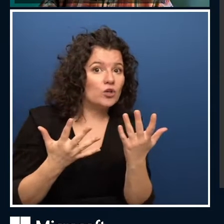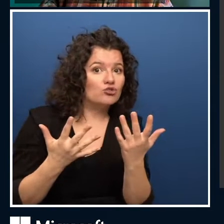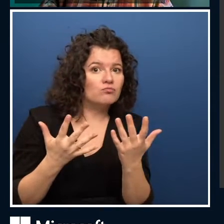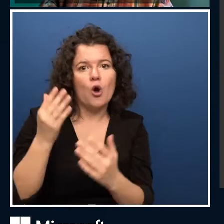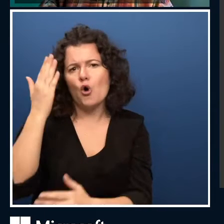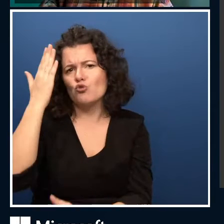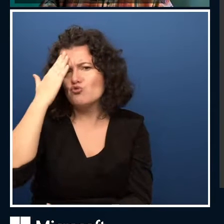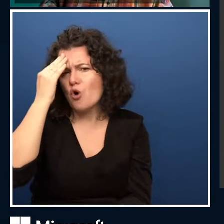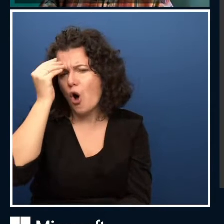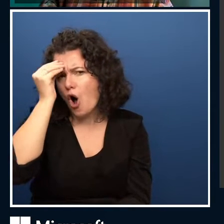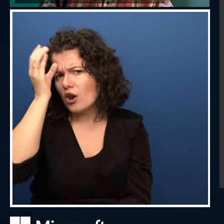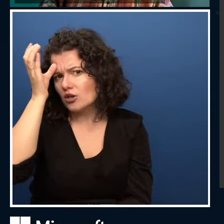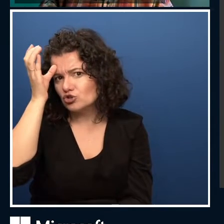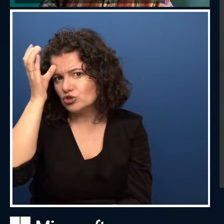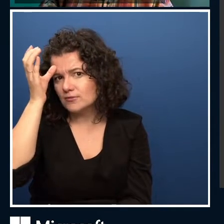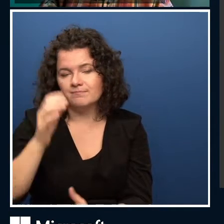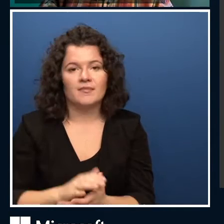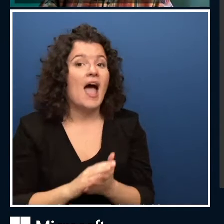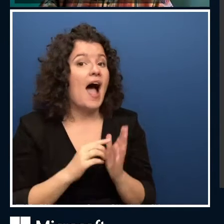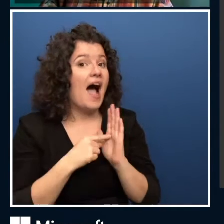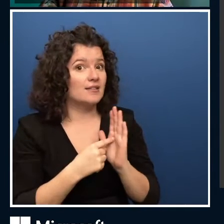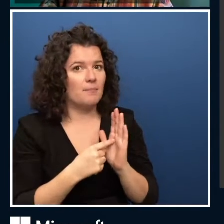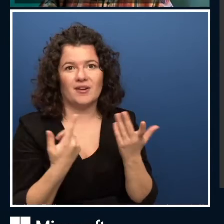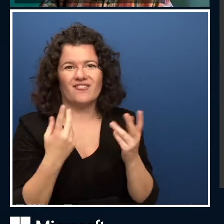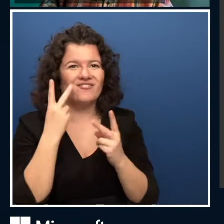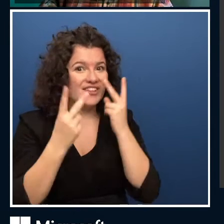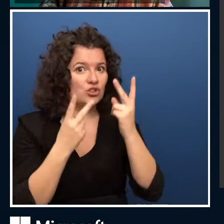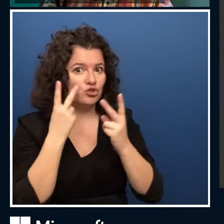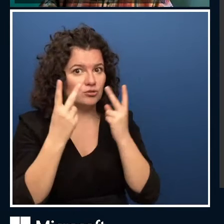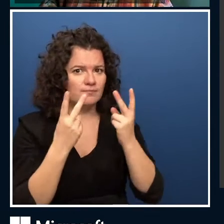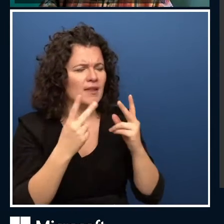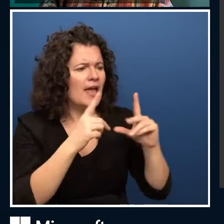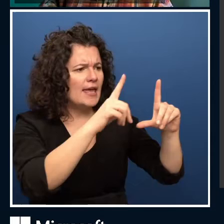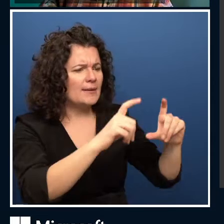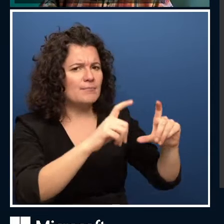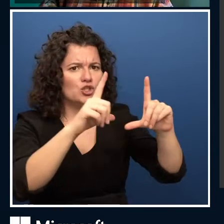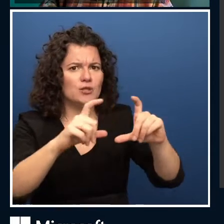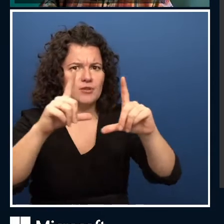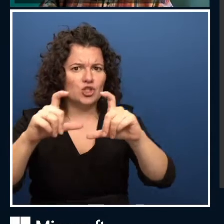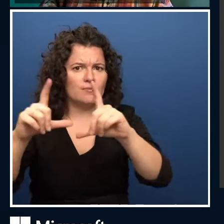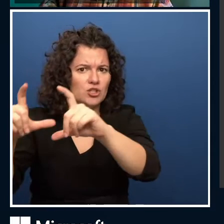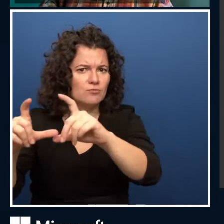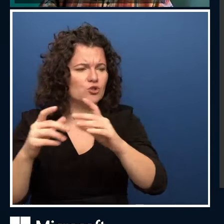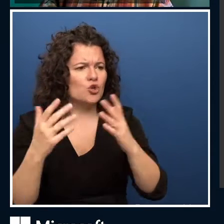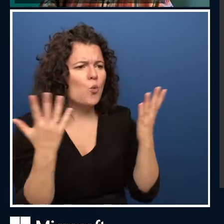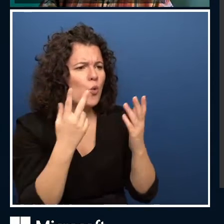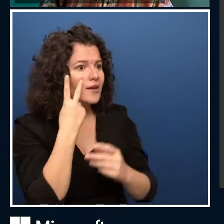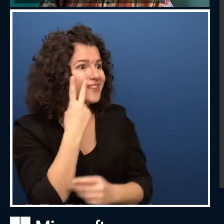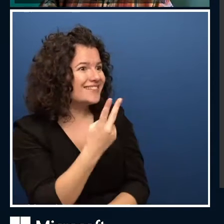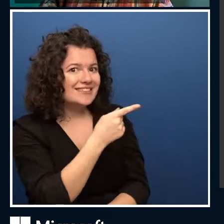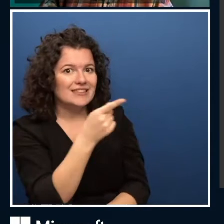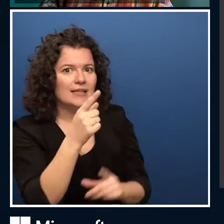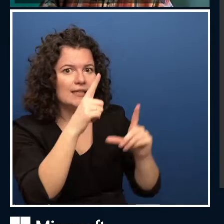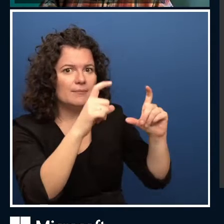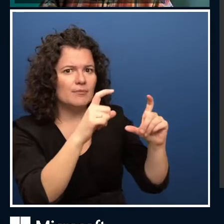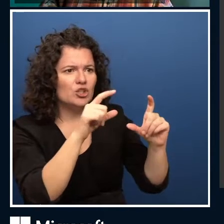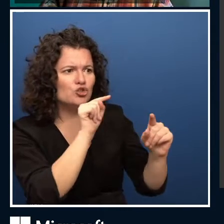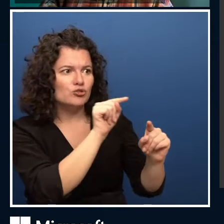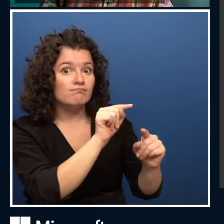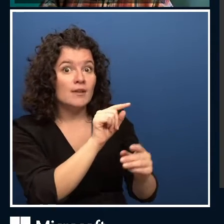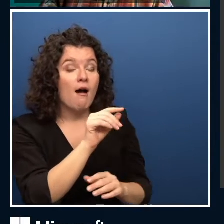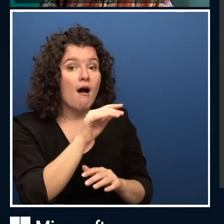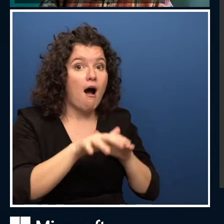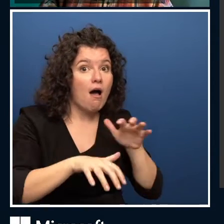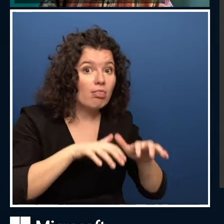Who is in the image? What different features are in the image? Maybe I can even do a happy medium, something called